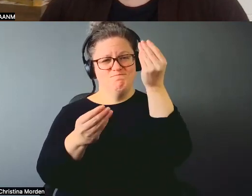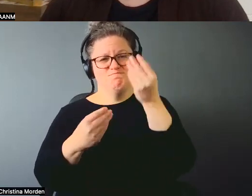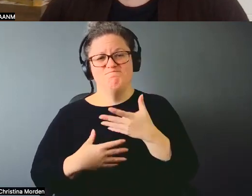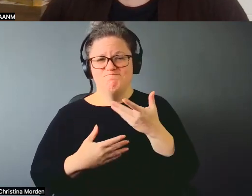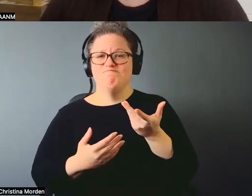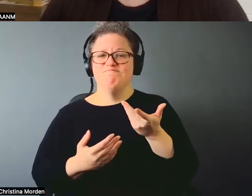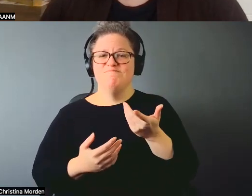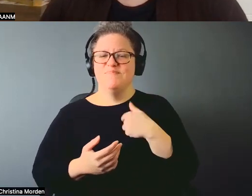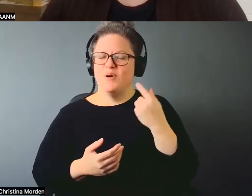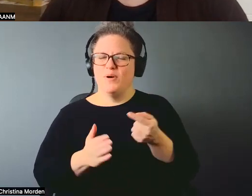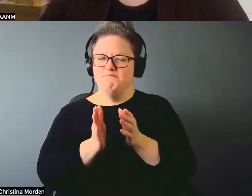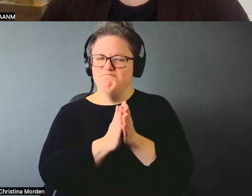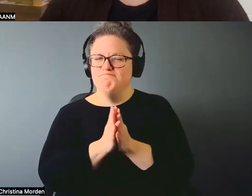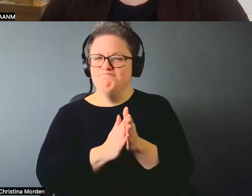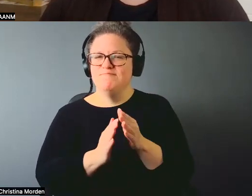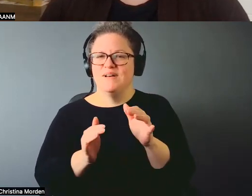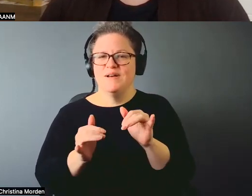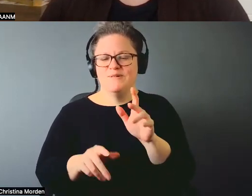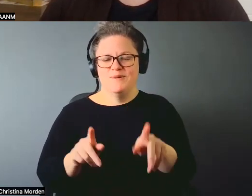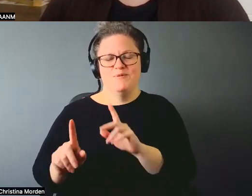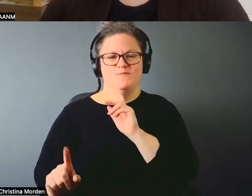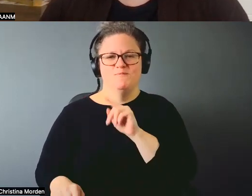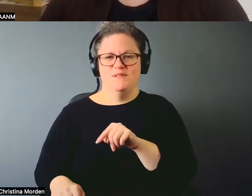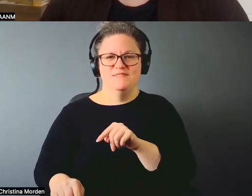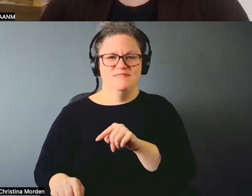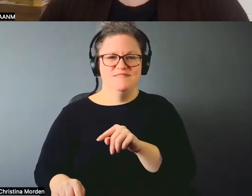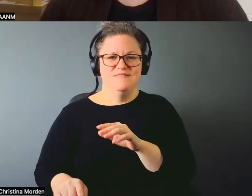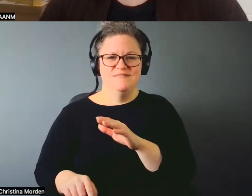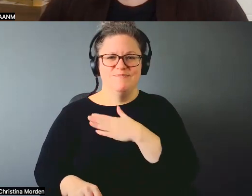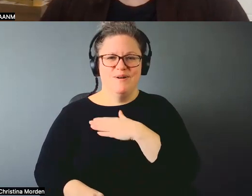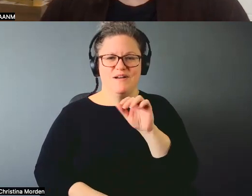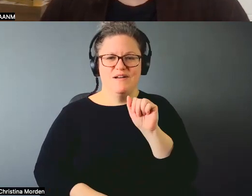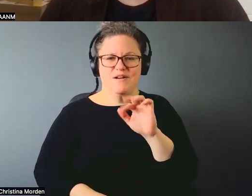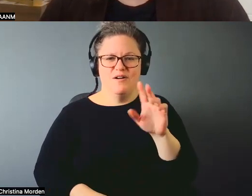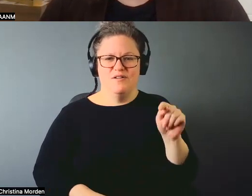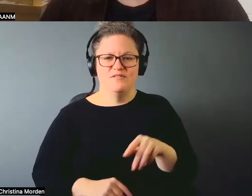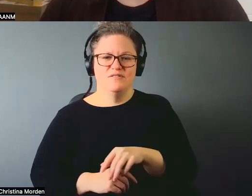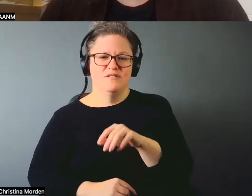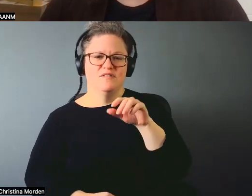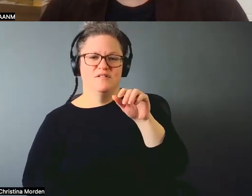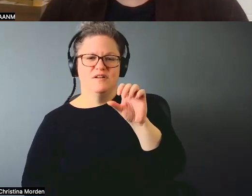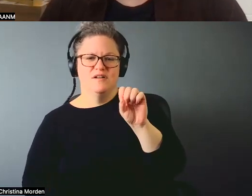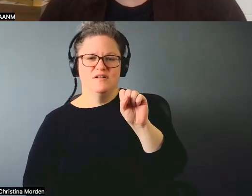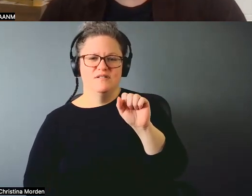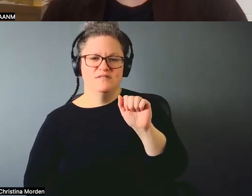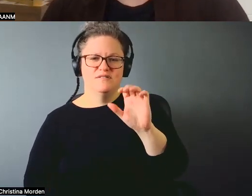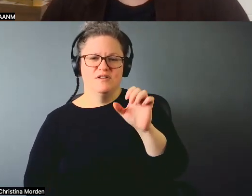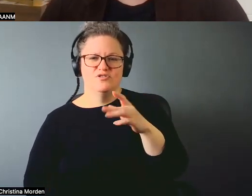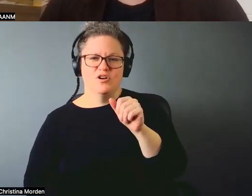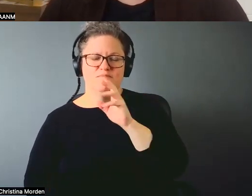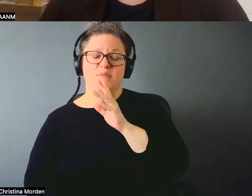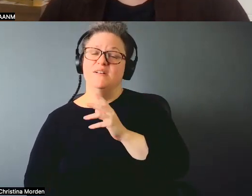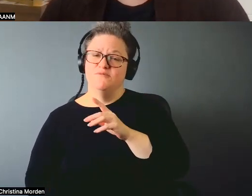to hear how people respond to the work. And I think it's very relevant in the